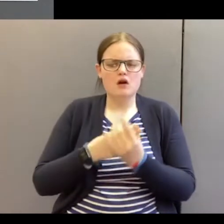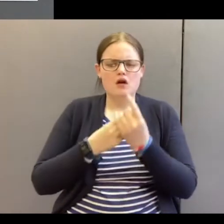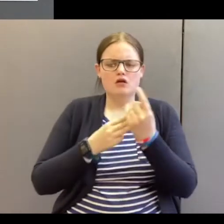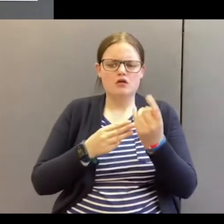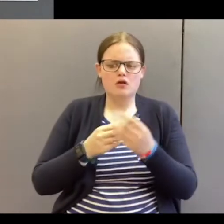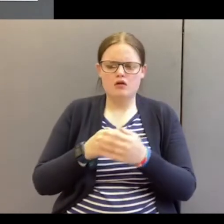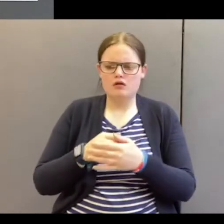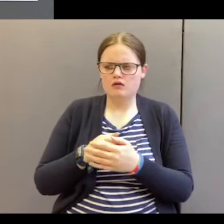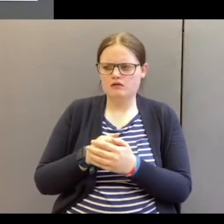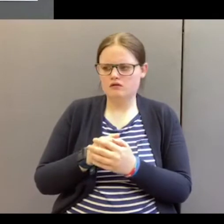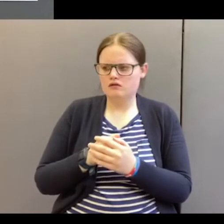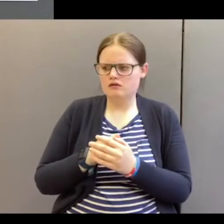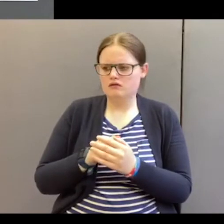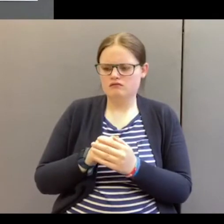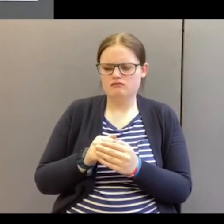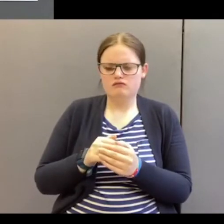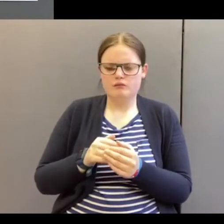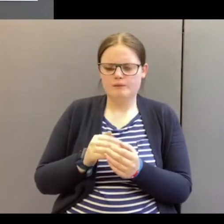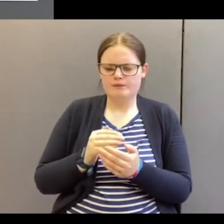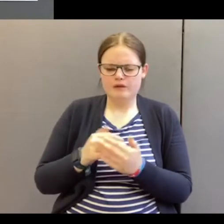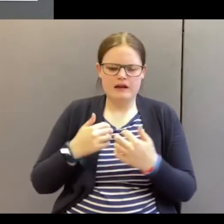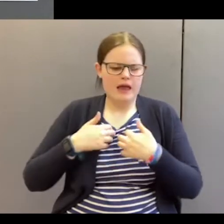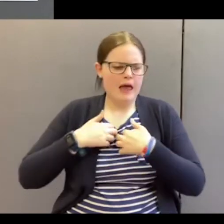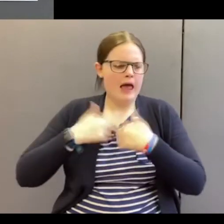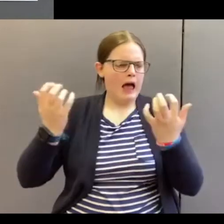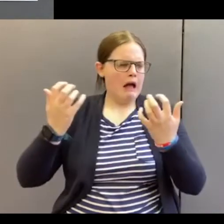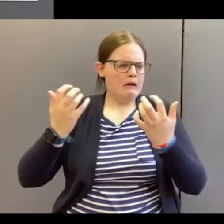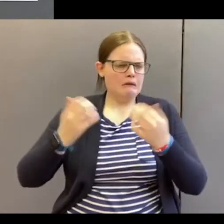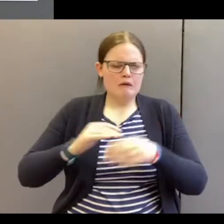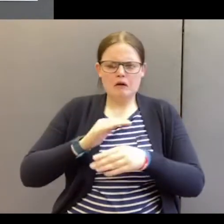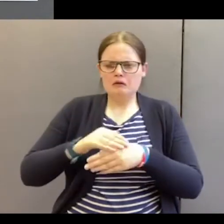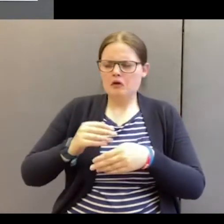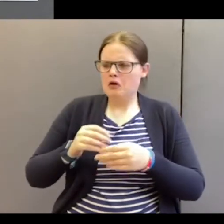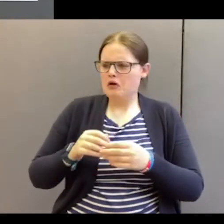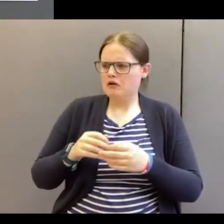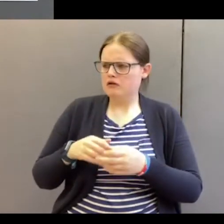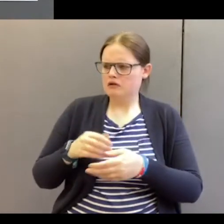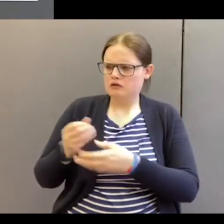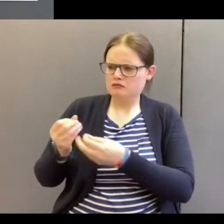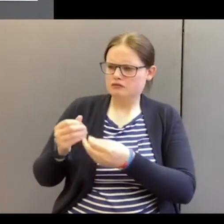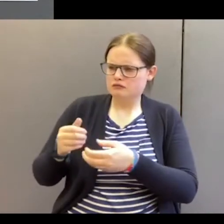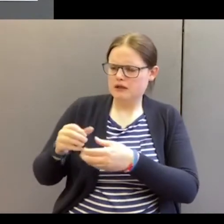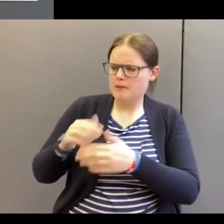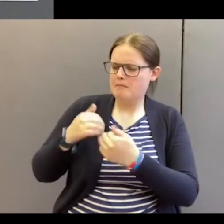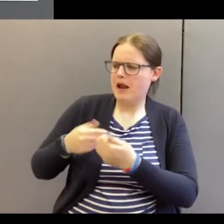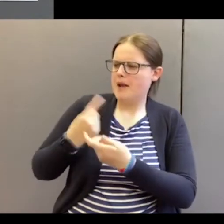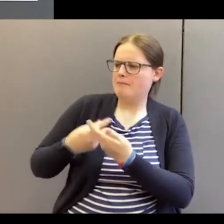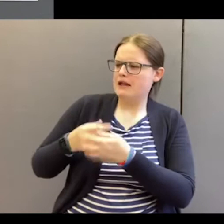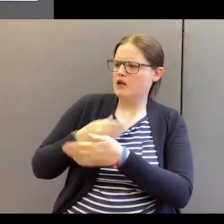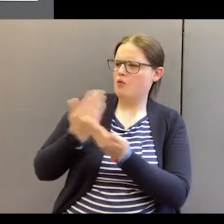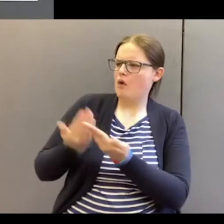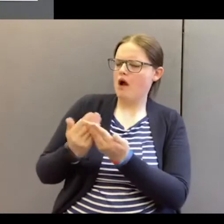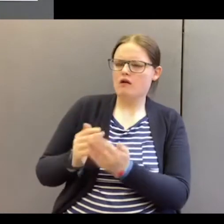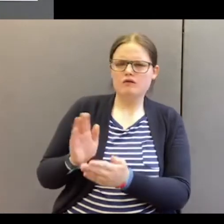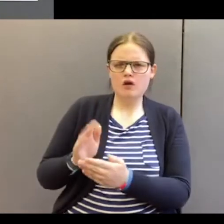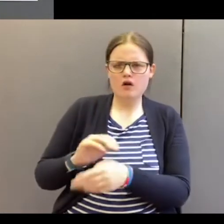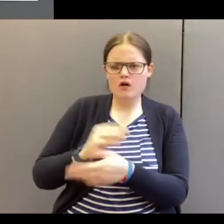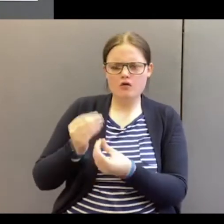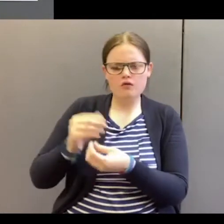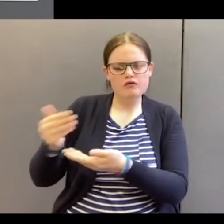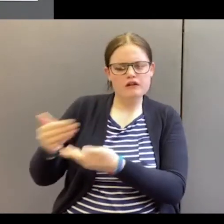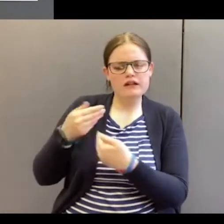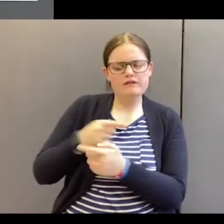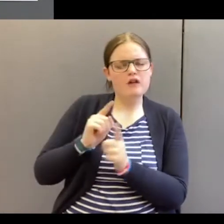capricious God, an angry God who doesn't shower the world with blessings. These are all his gifts.